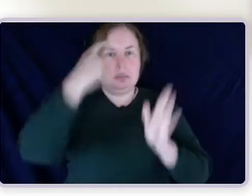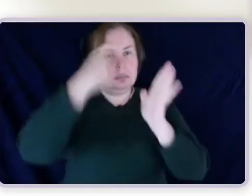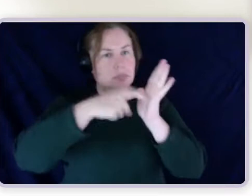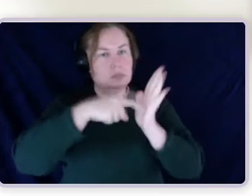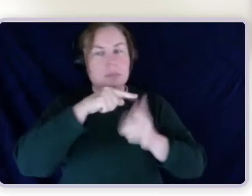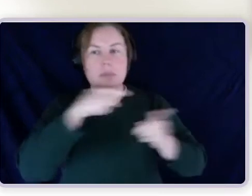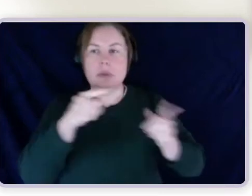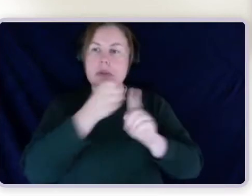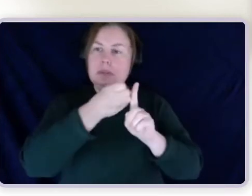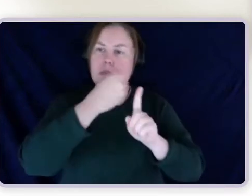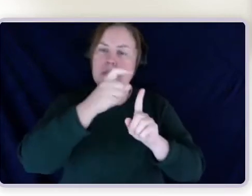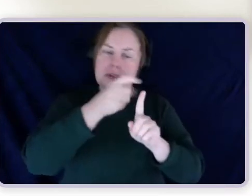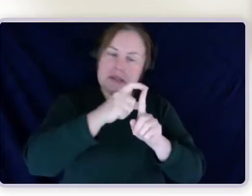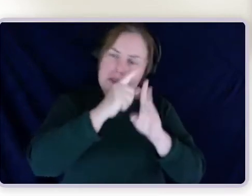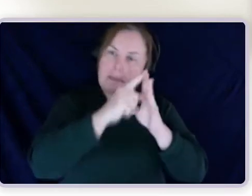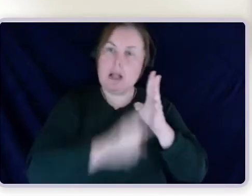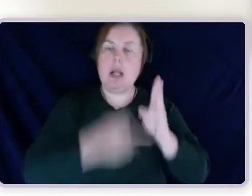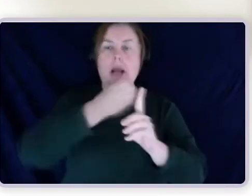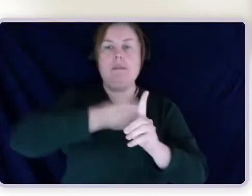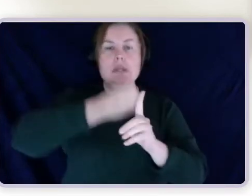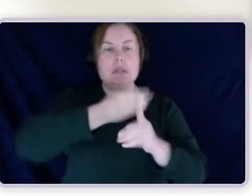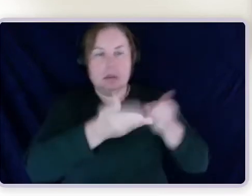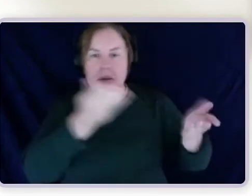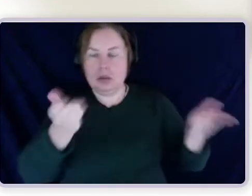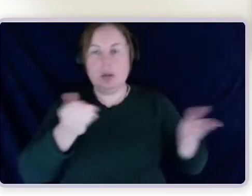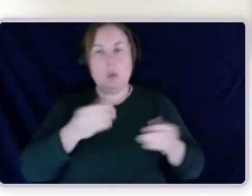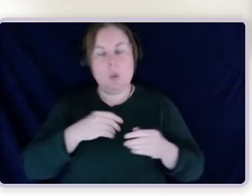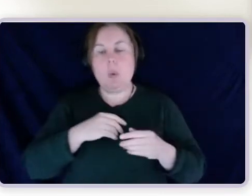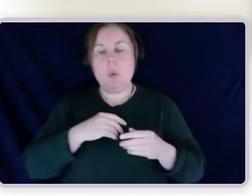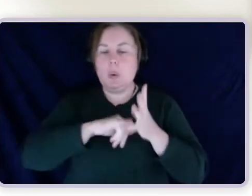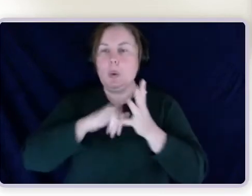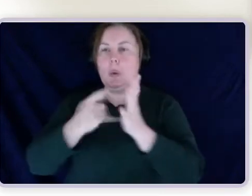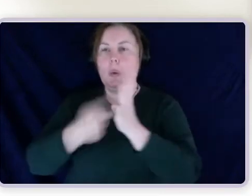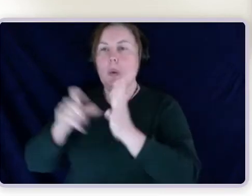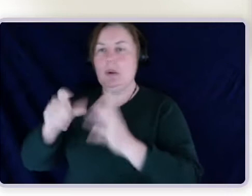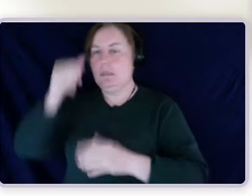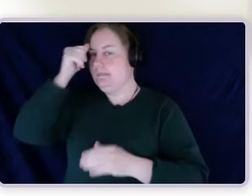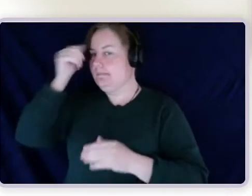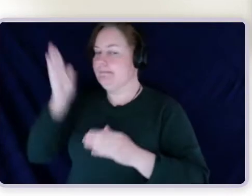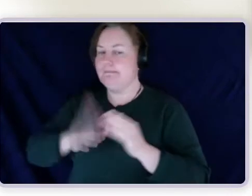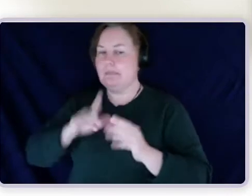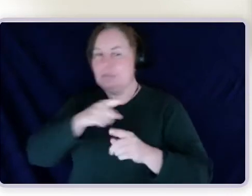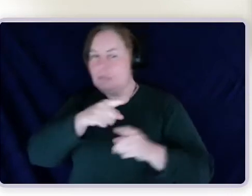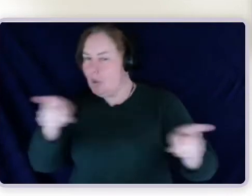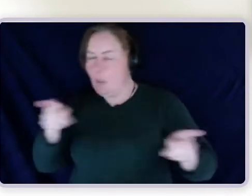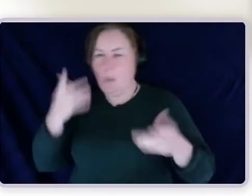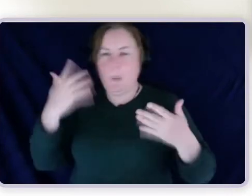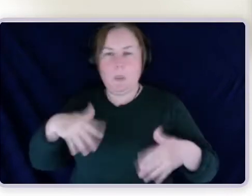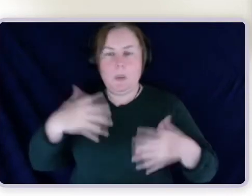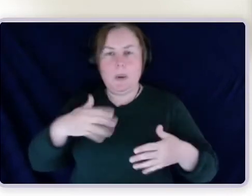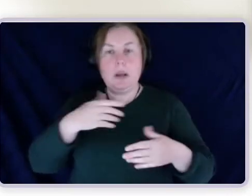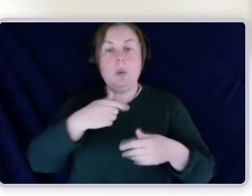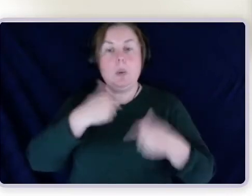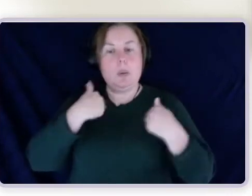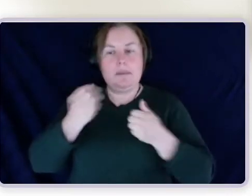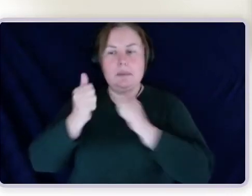how knowledgeable and experienced you all are. And as part of DSP Help, we've consulted with disability advocates and